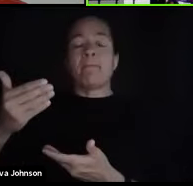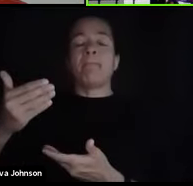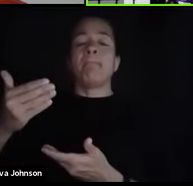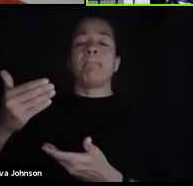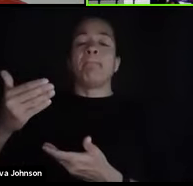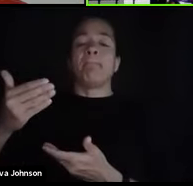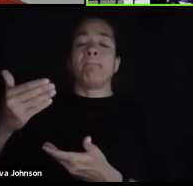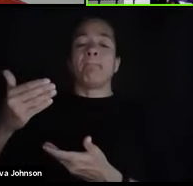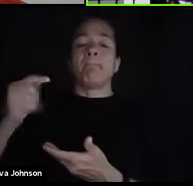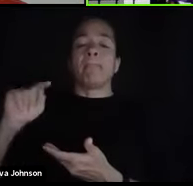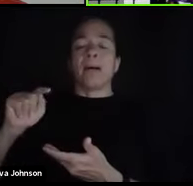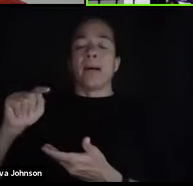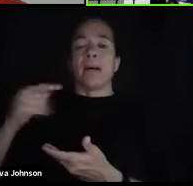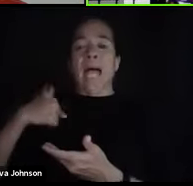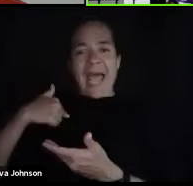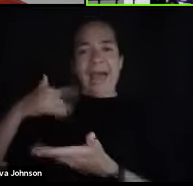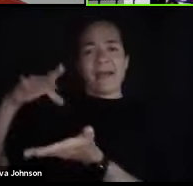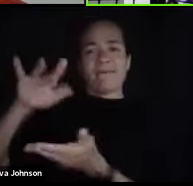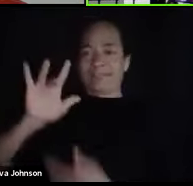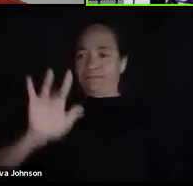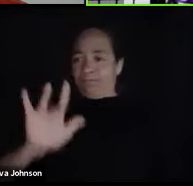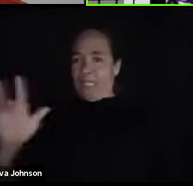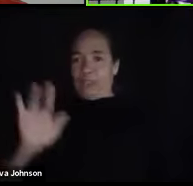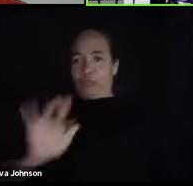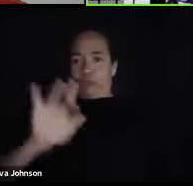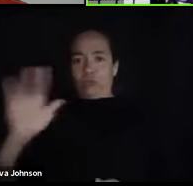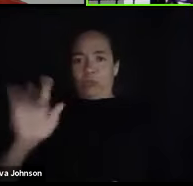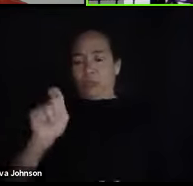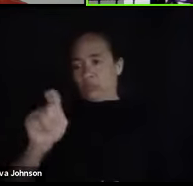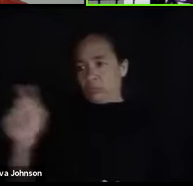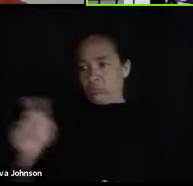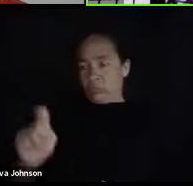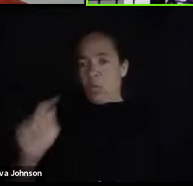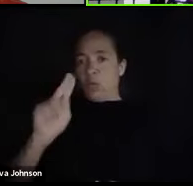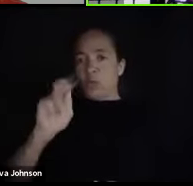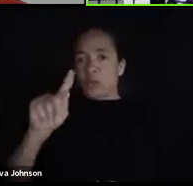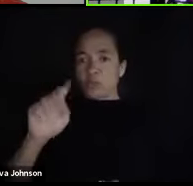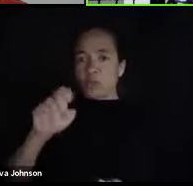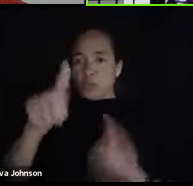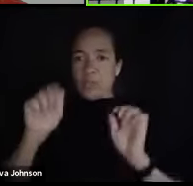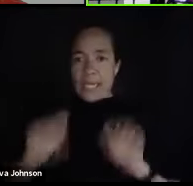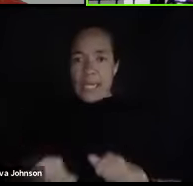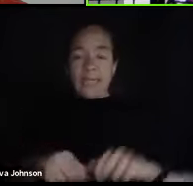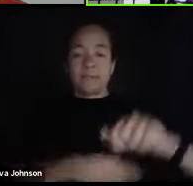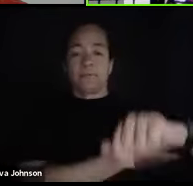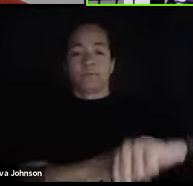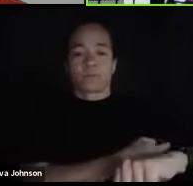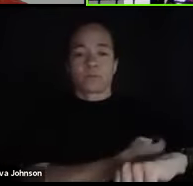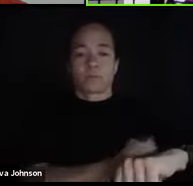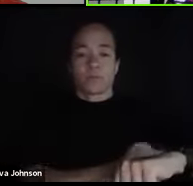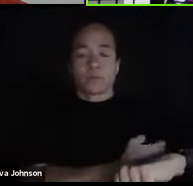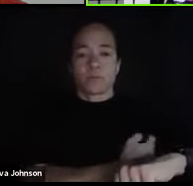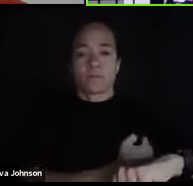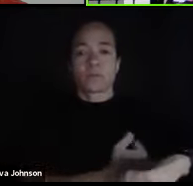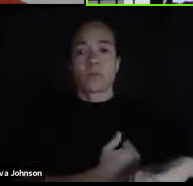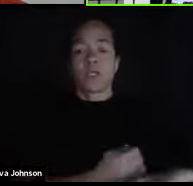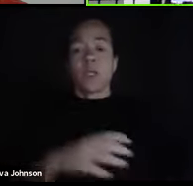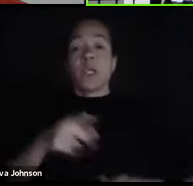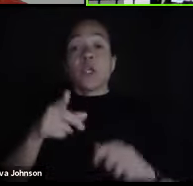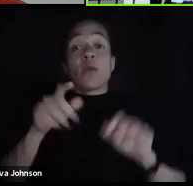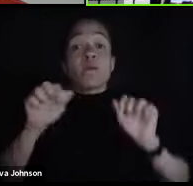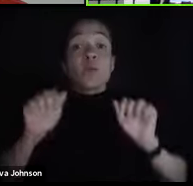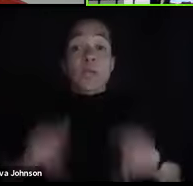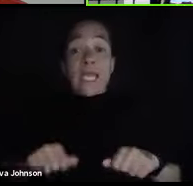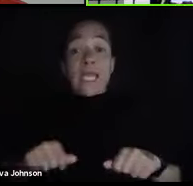they have a touch screen where you can write notes. So even if you have the ability to take notes electronically,